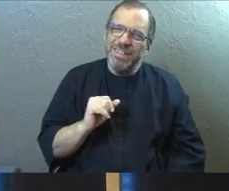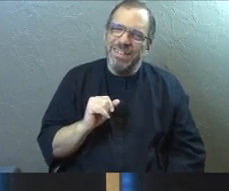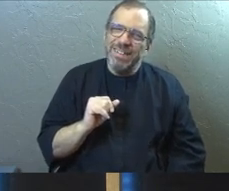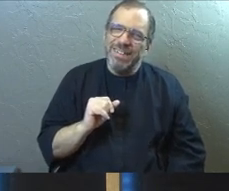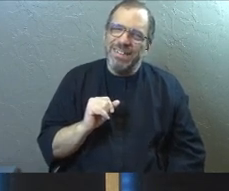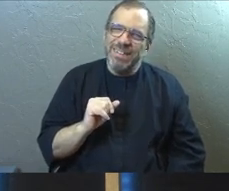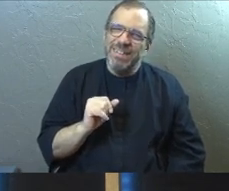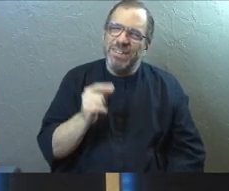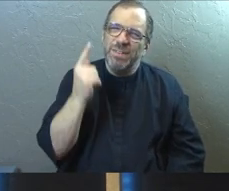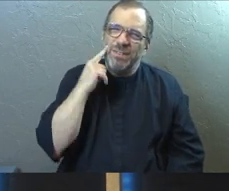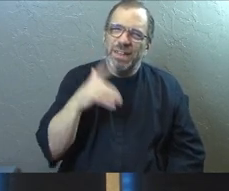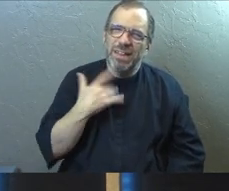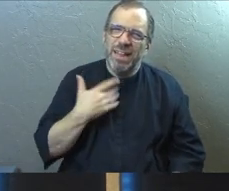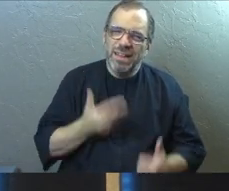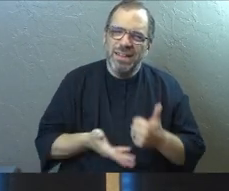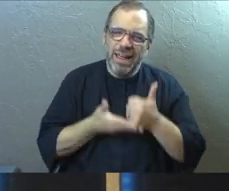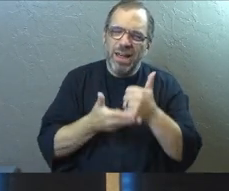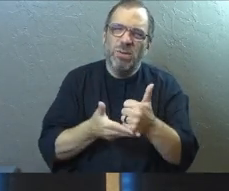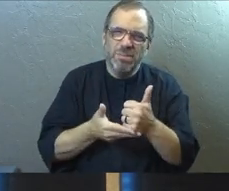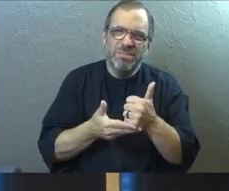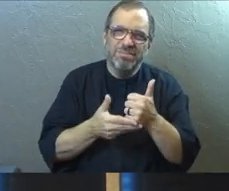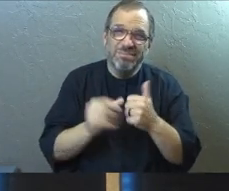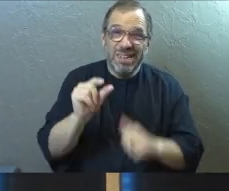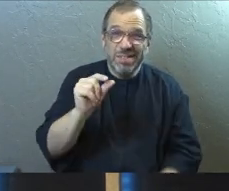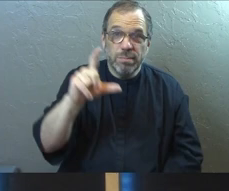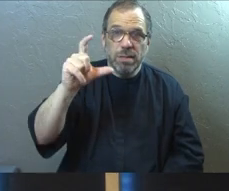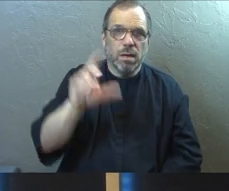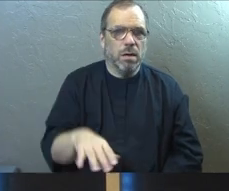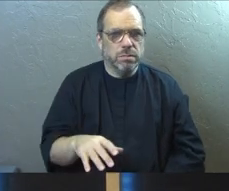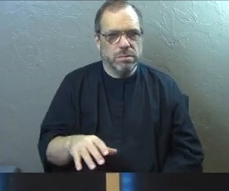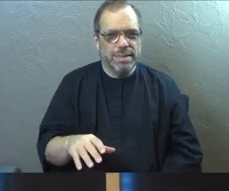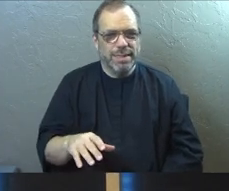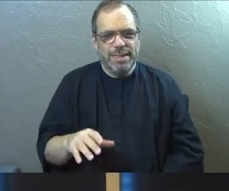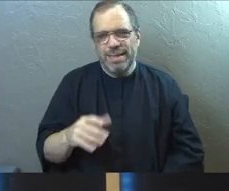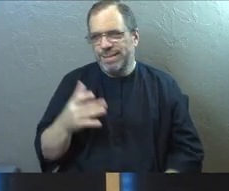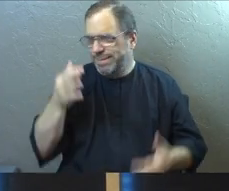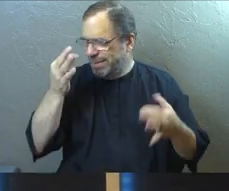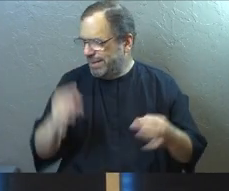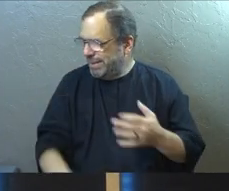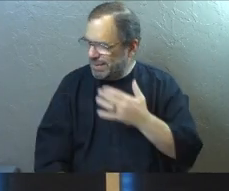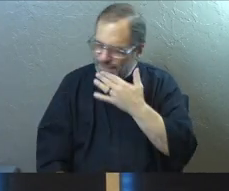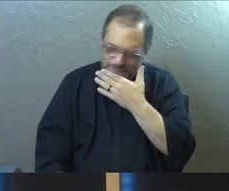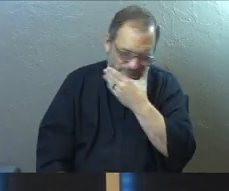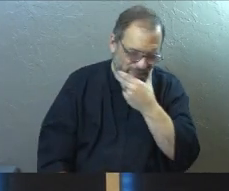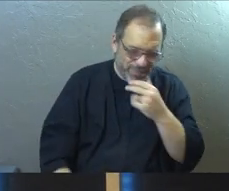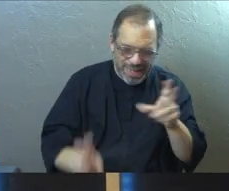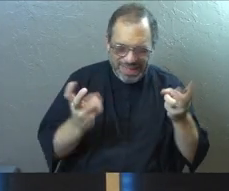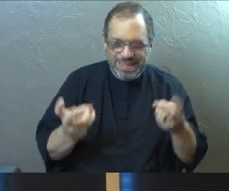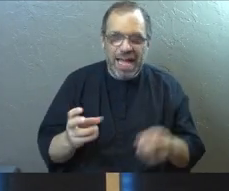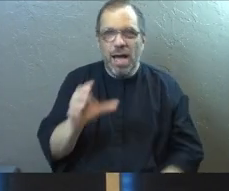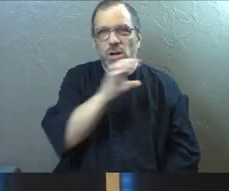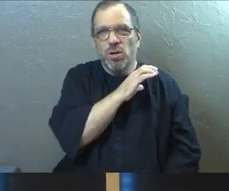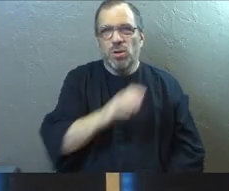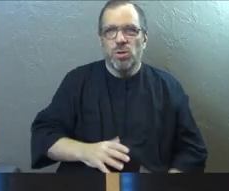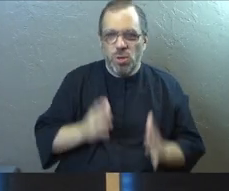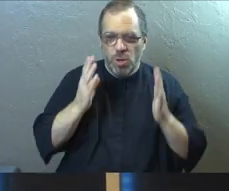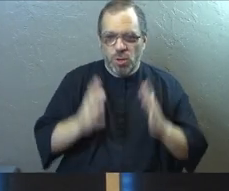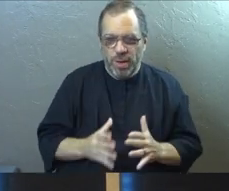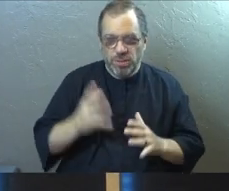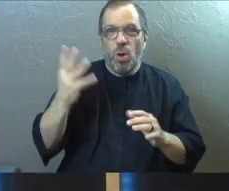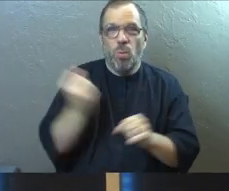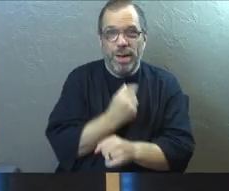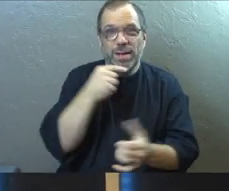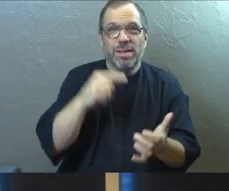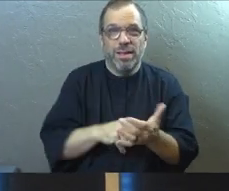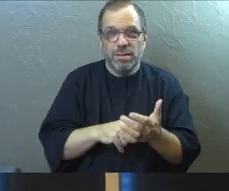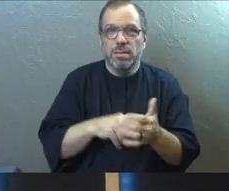we are. I titled, and this was a really bad move on my part, I titled the message today, Christians can actually win this